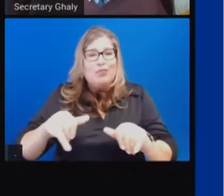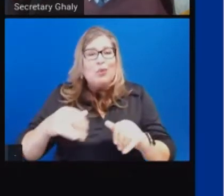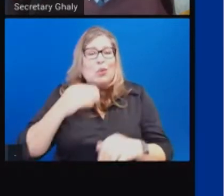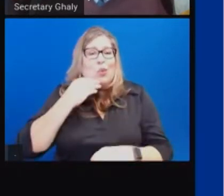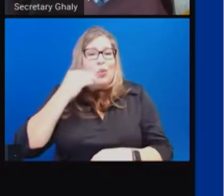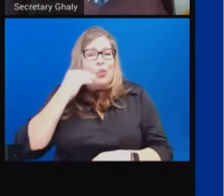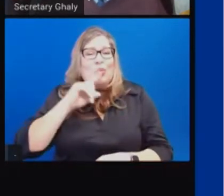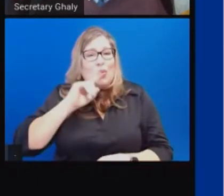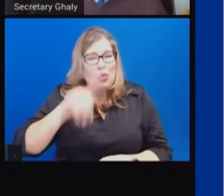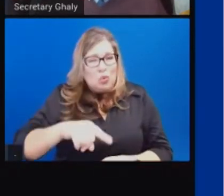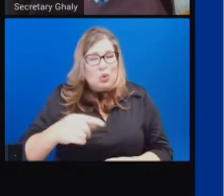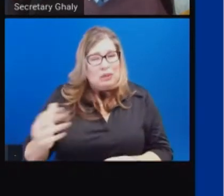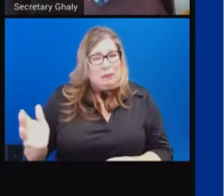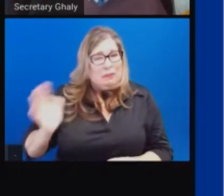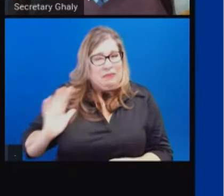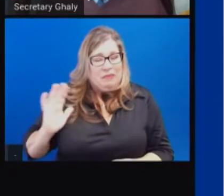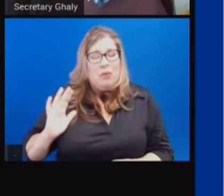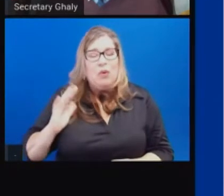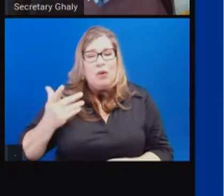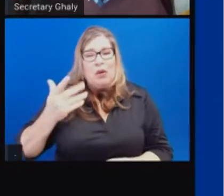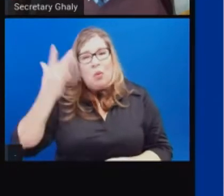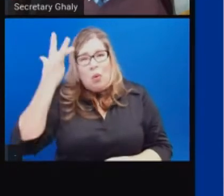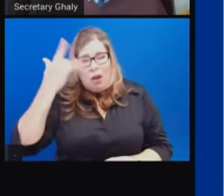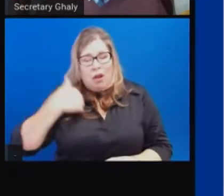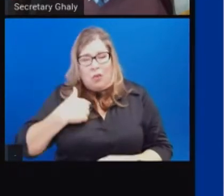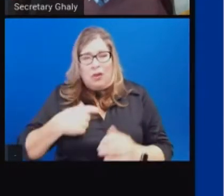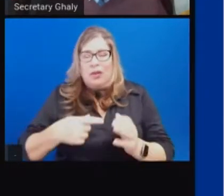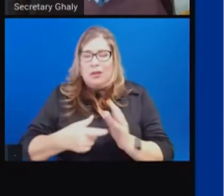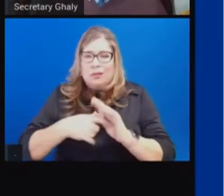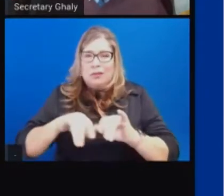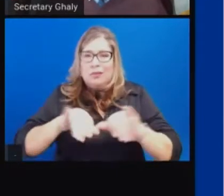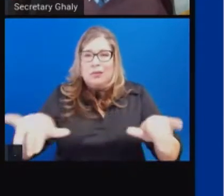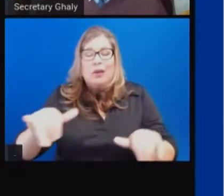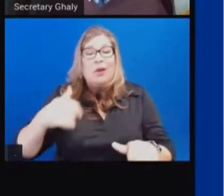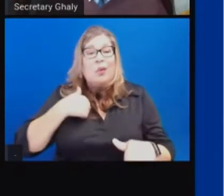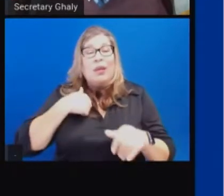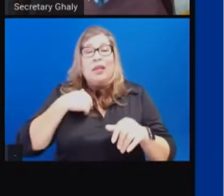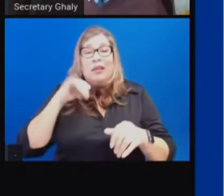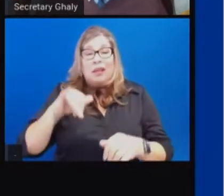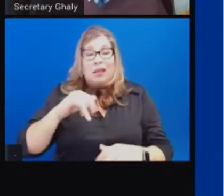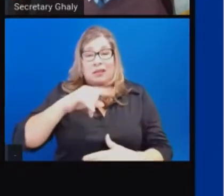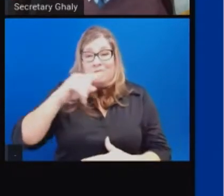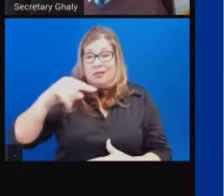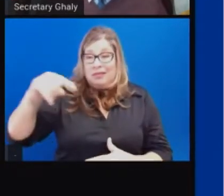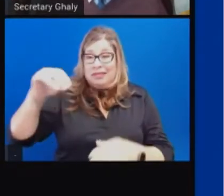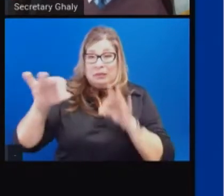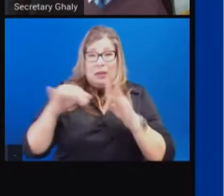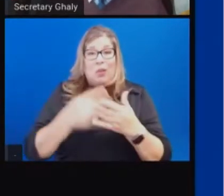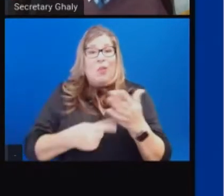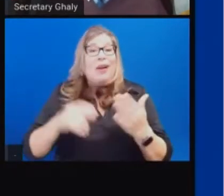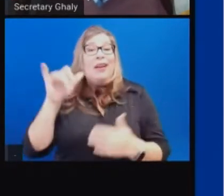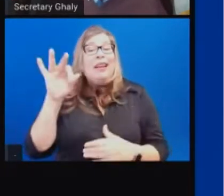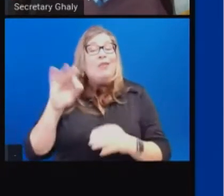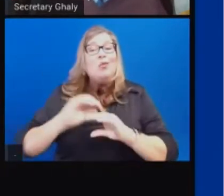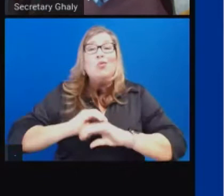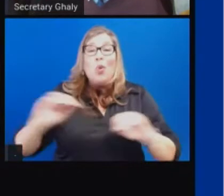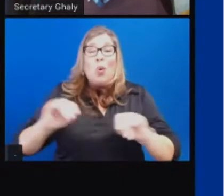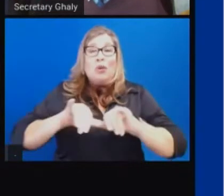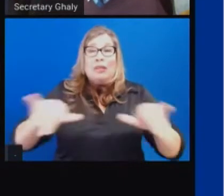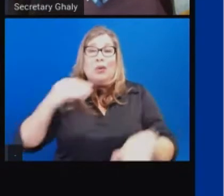-at-home order as regards to COVID admissions and emergency room visits. So the top line,